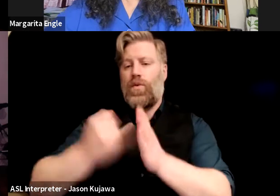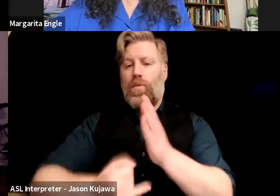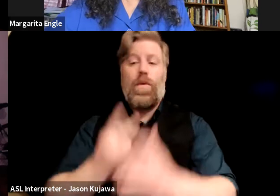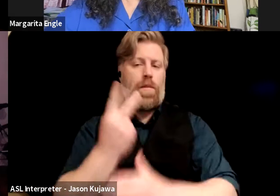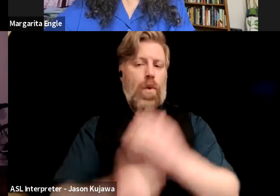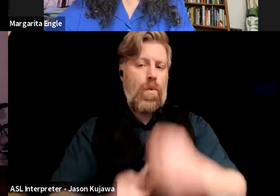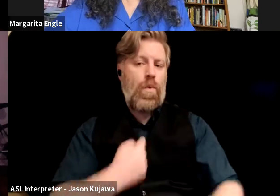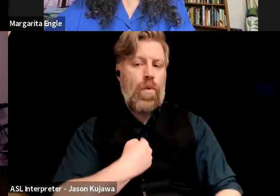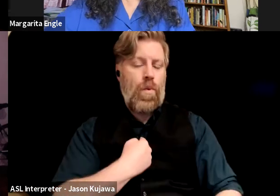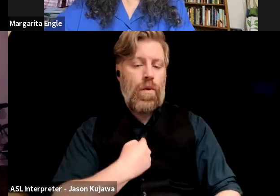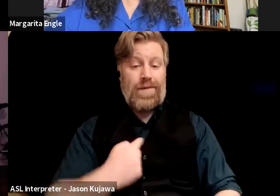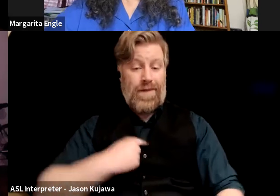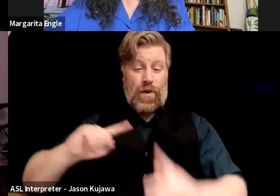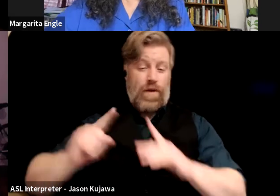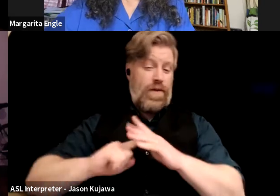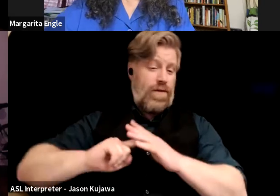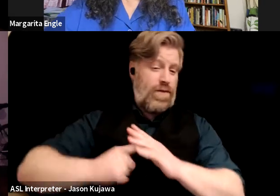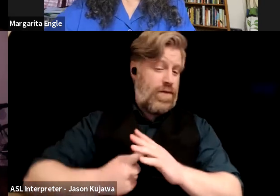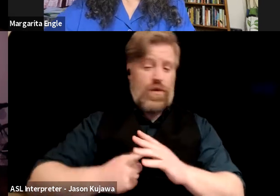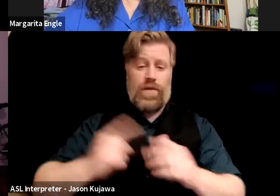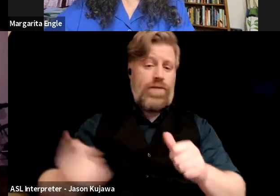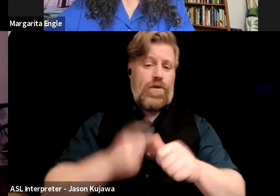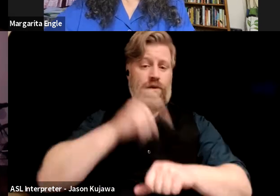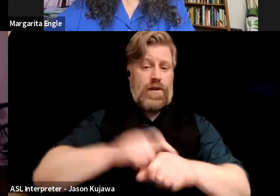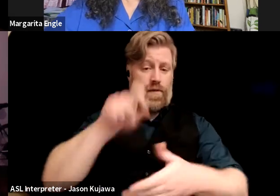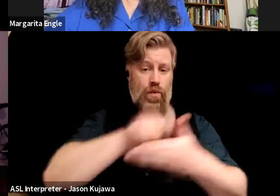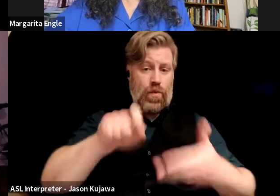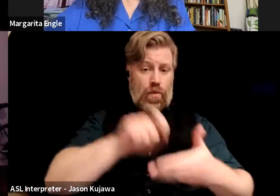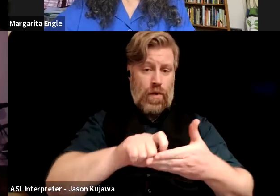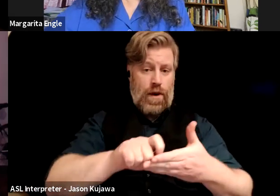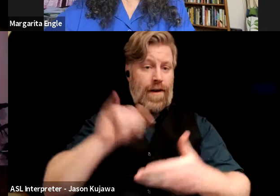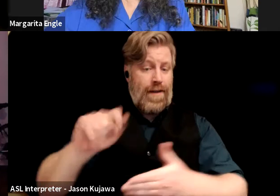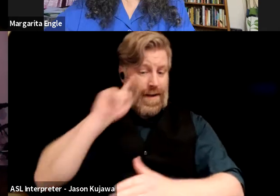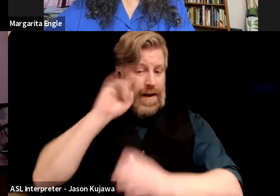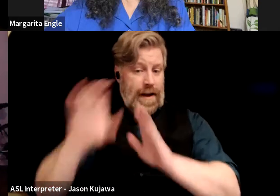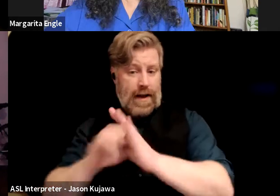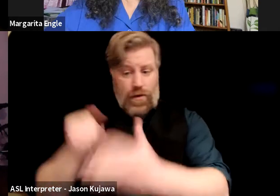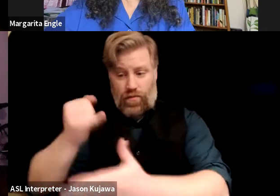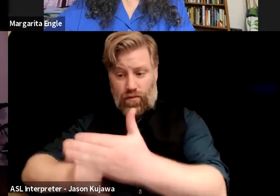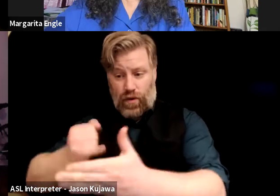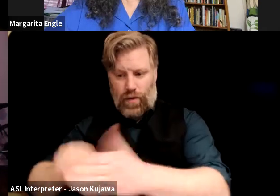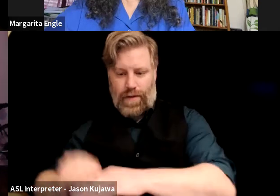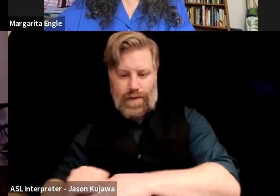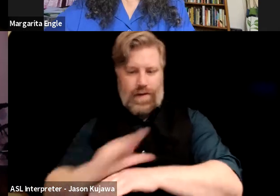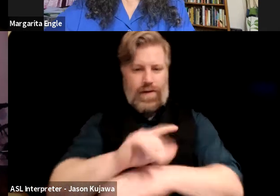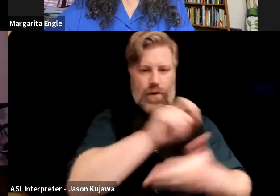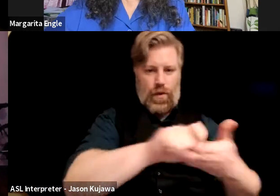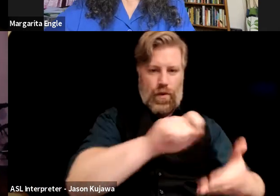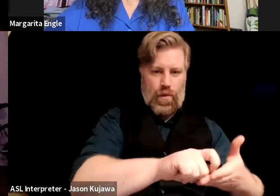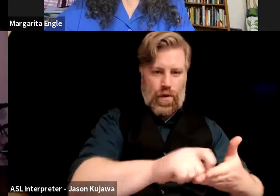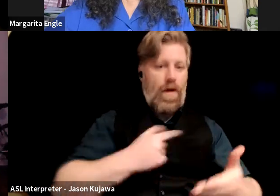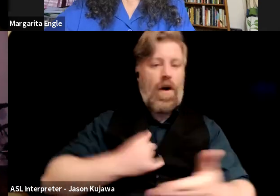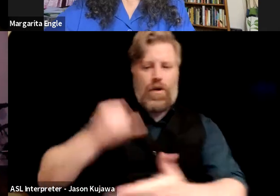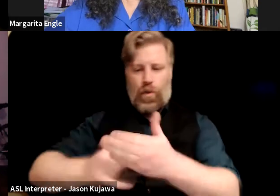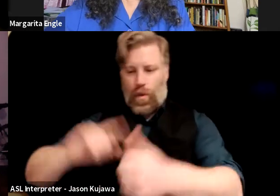I first got into writing images really drove the writing, I was writing words to match the images